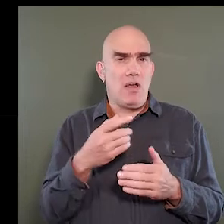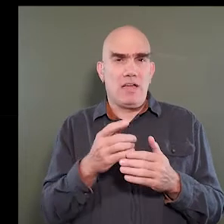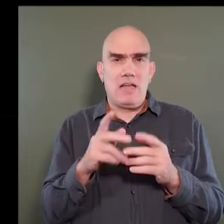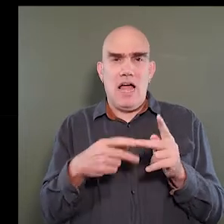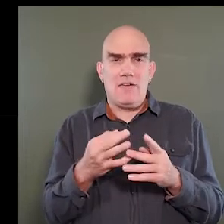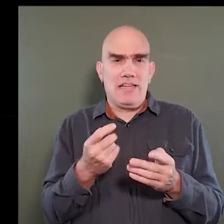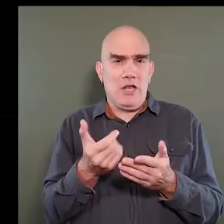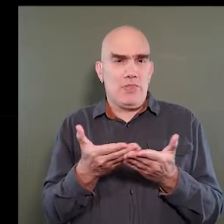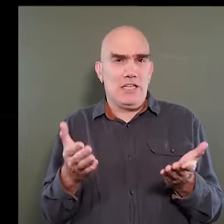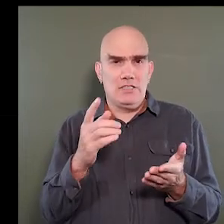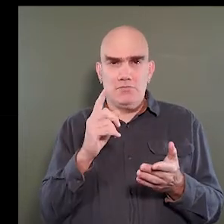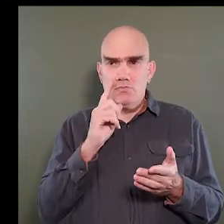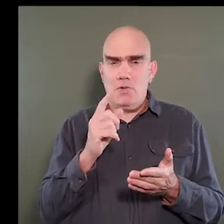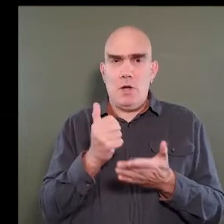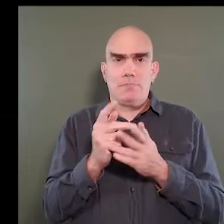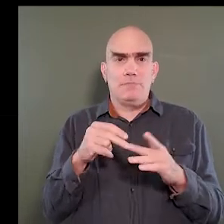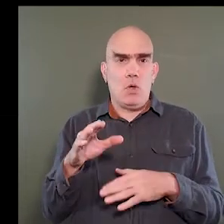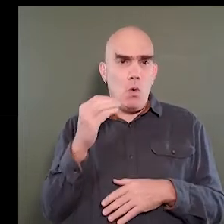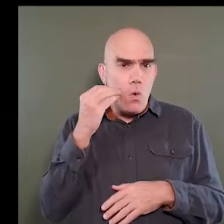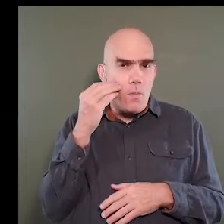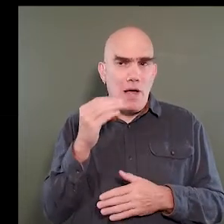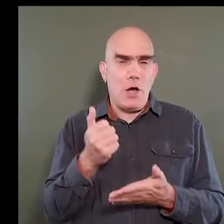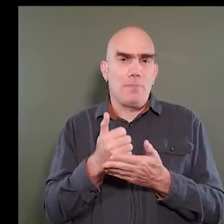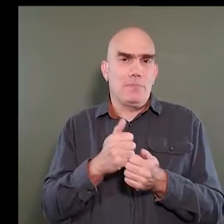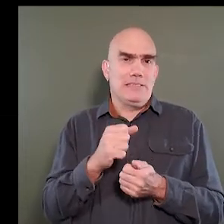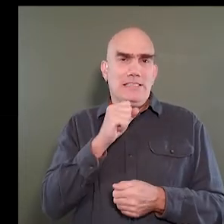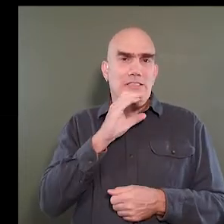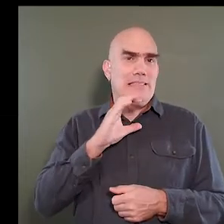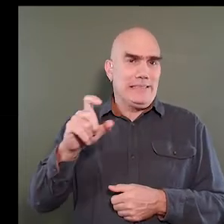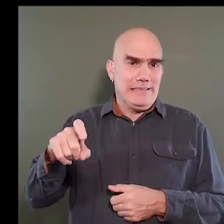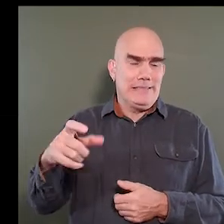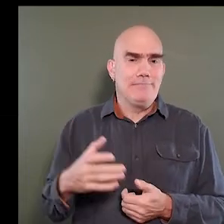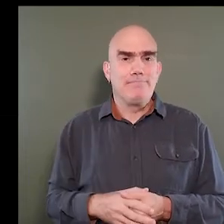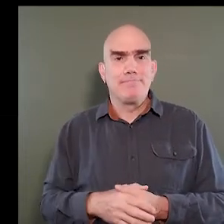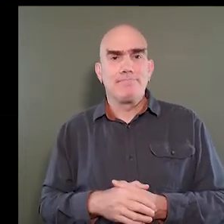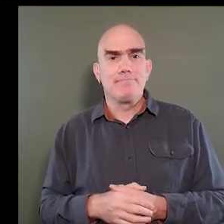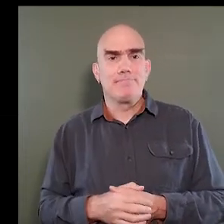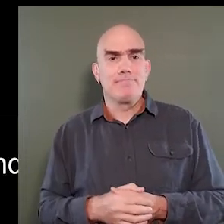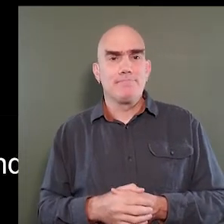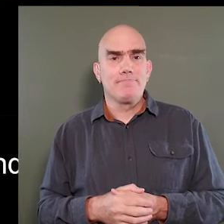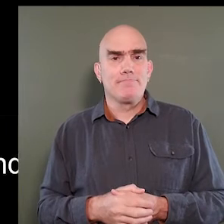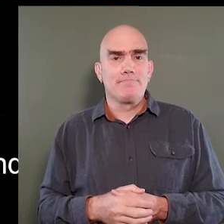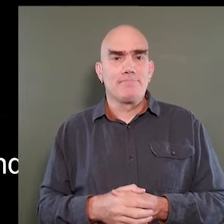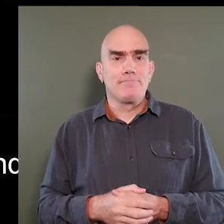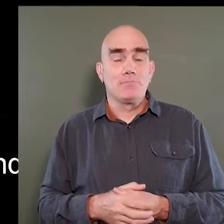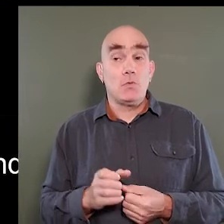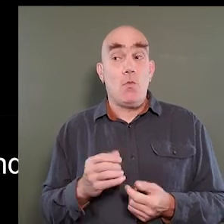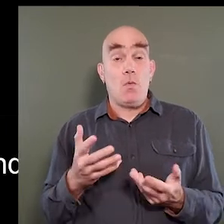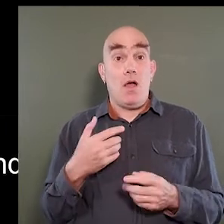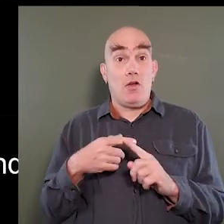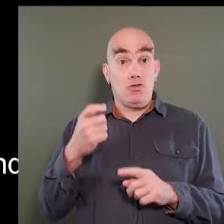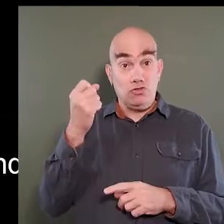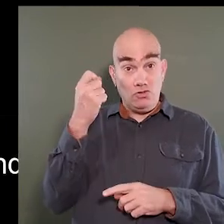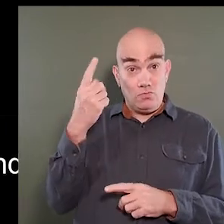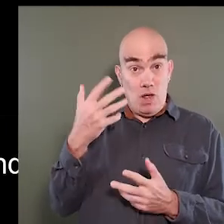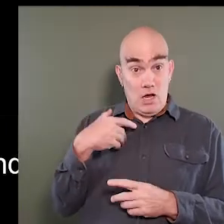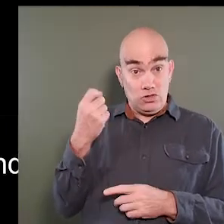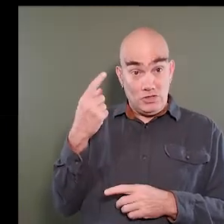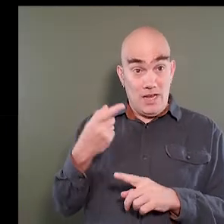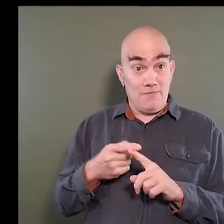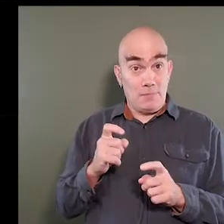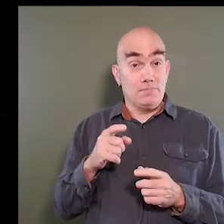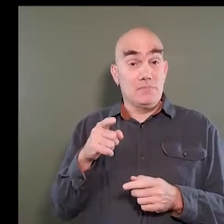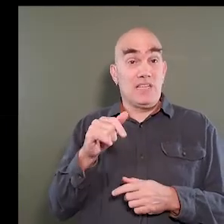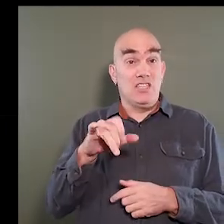keep people in their homes and help with the needs of seniors. So from what I understand, also, the small